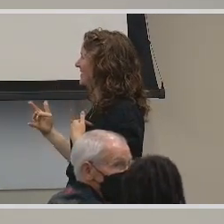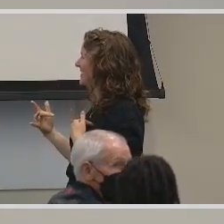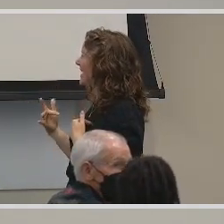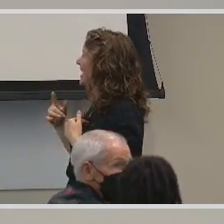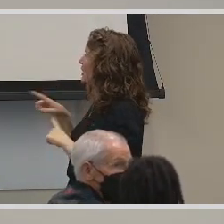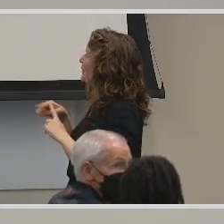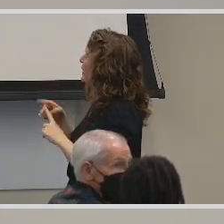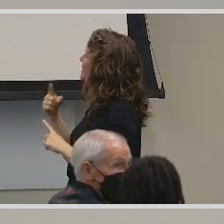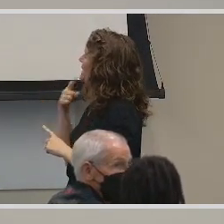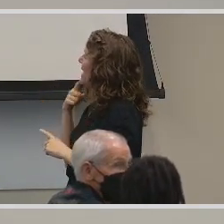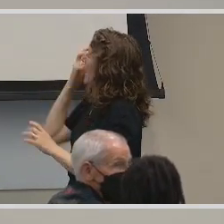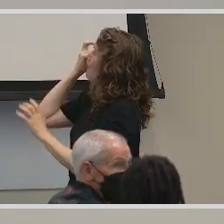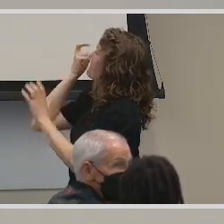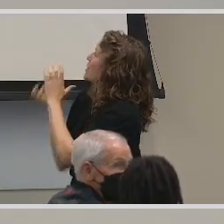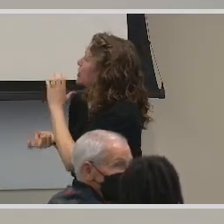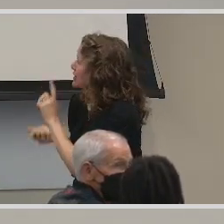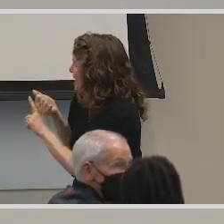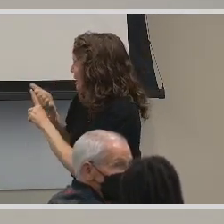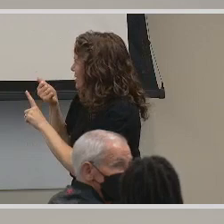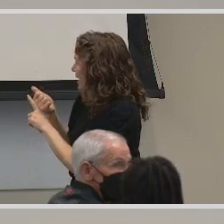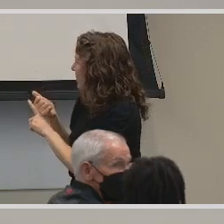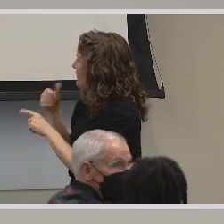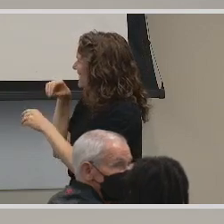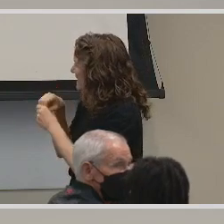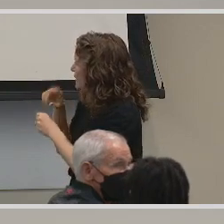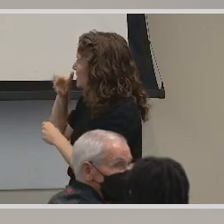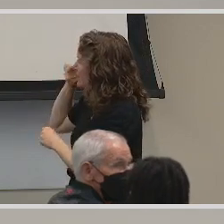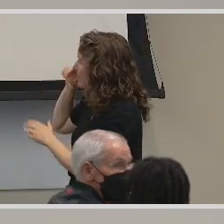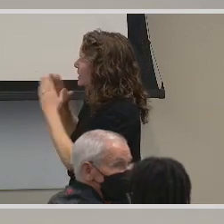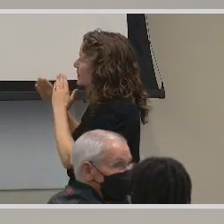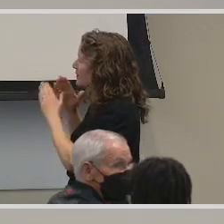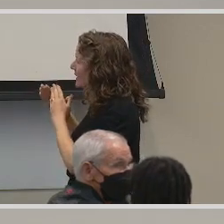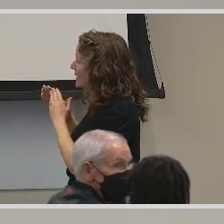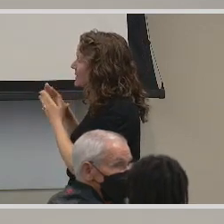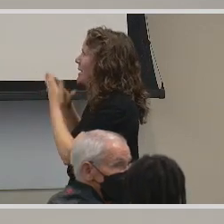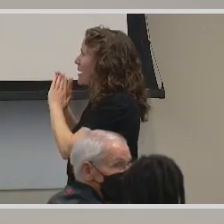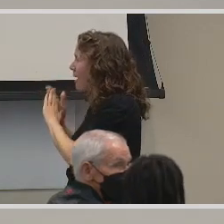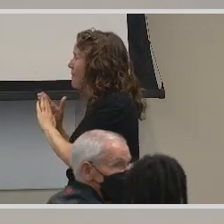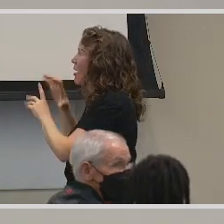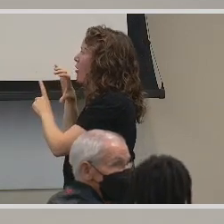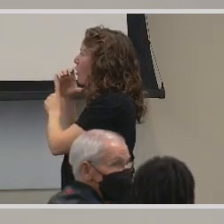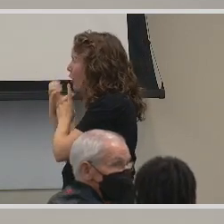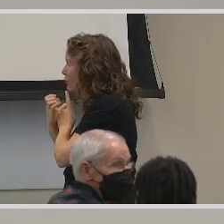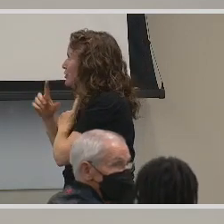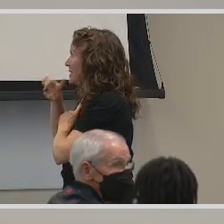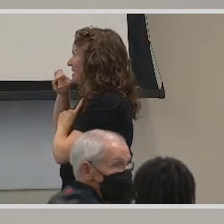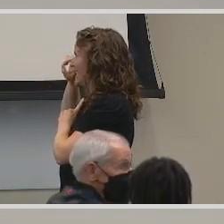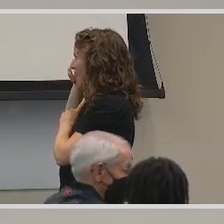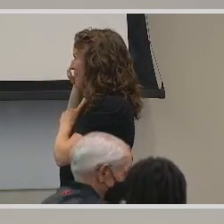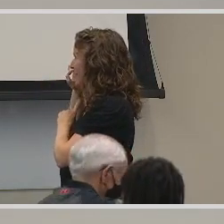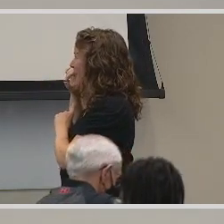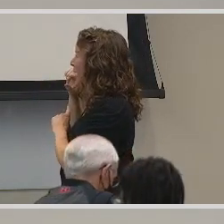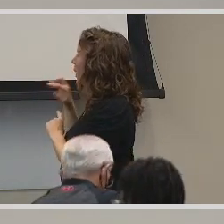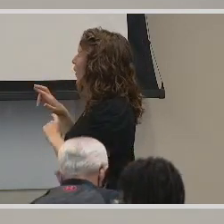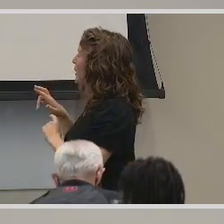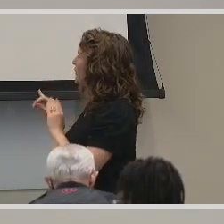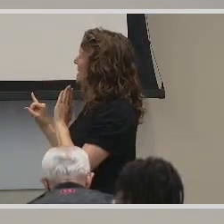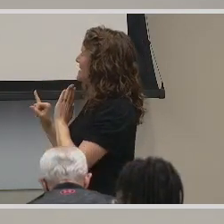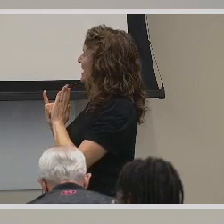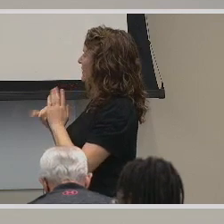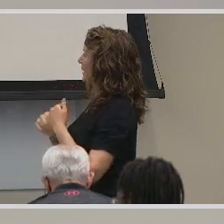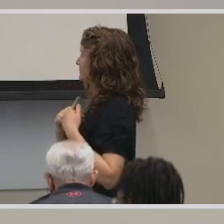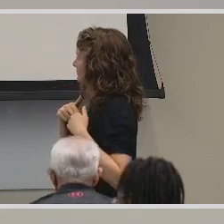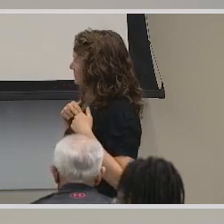When you say immersing yourself into the deaf community to be culturally deaf or to be to identify